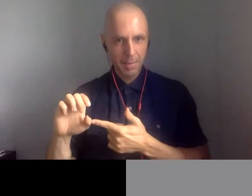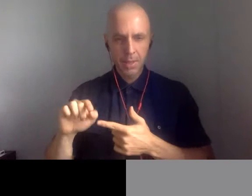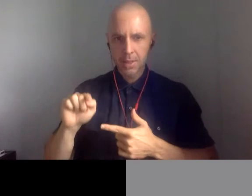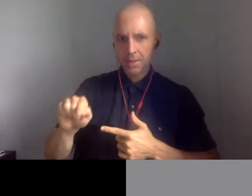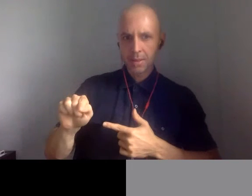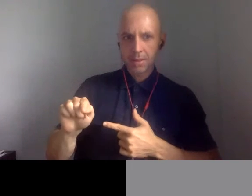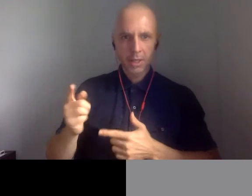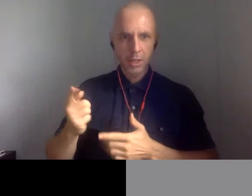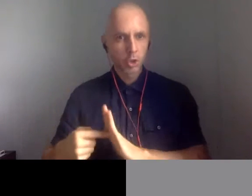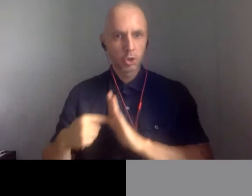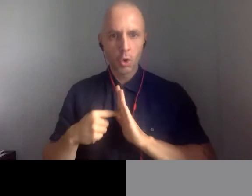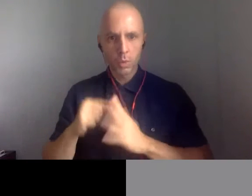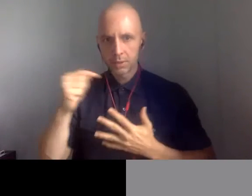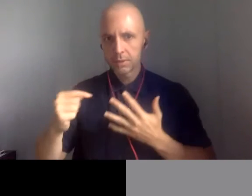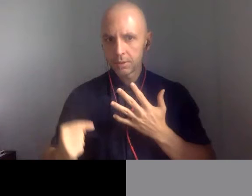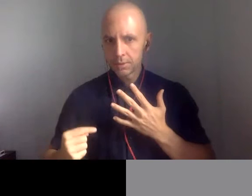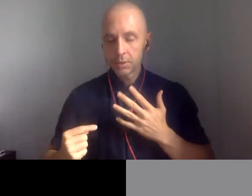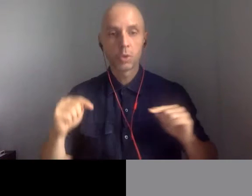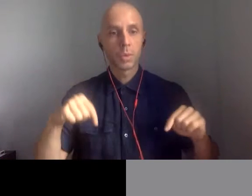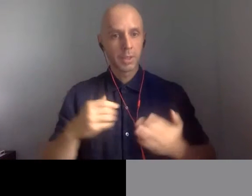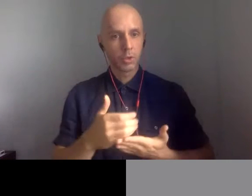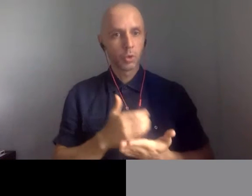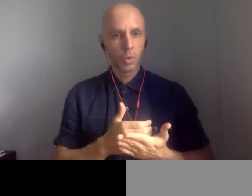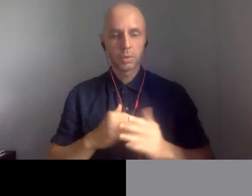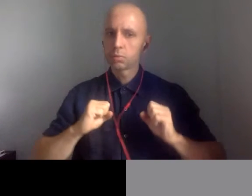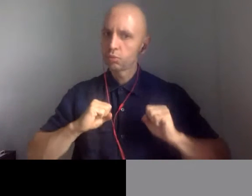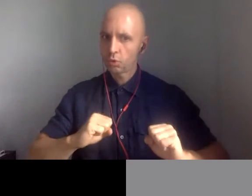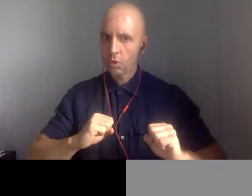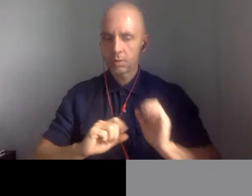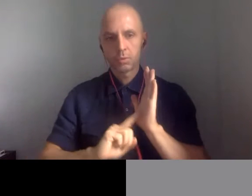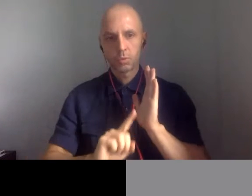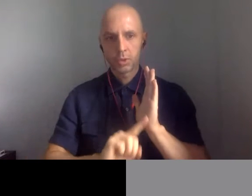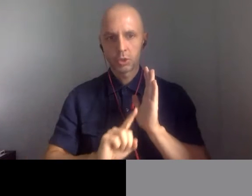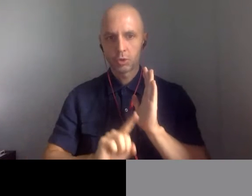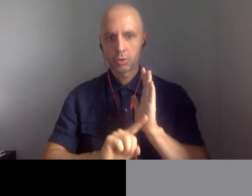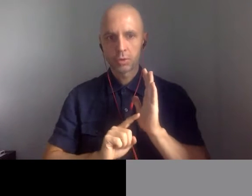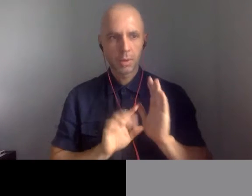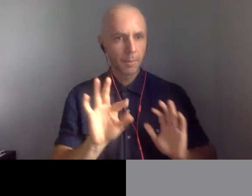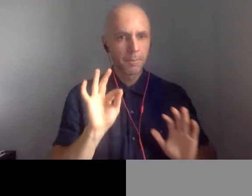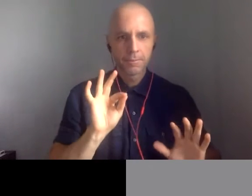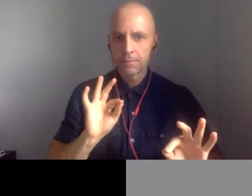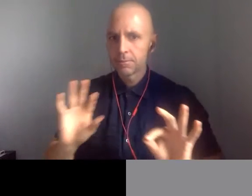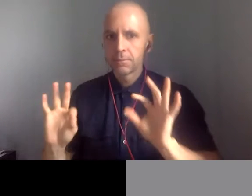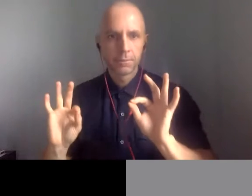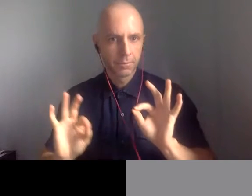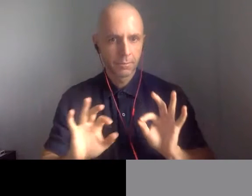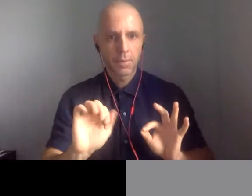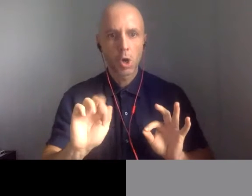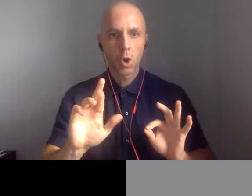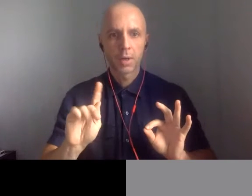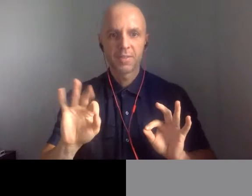primary research that is using artifacts from databases and